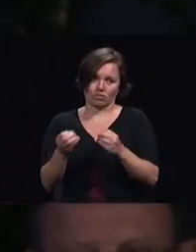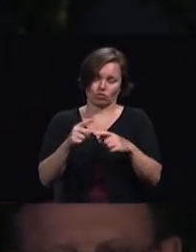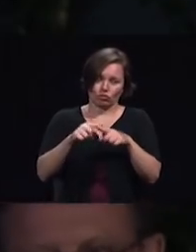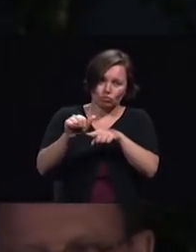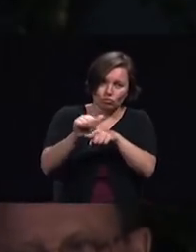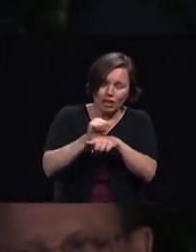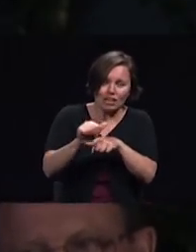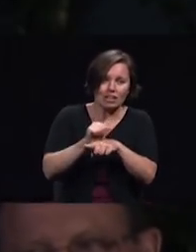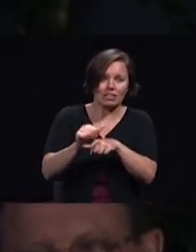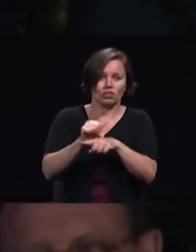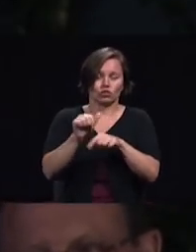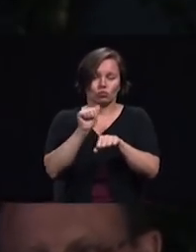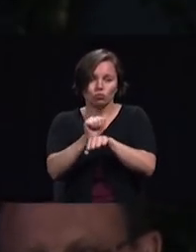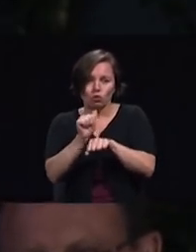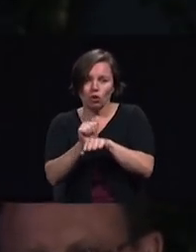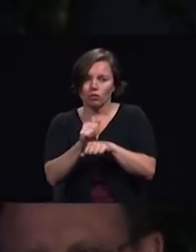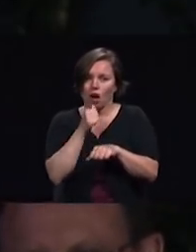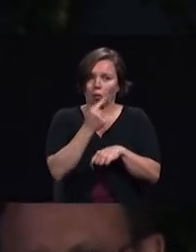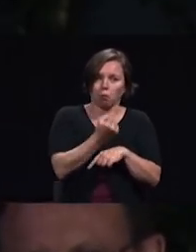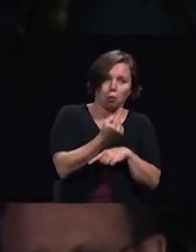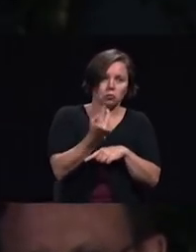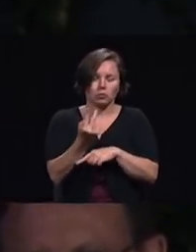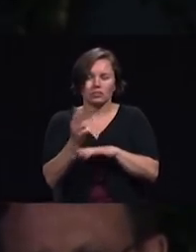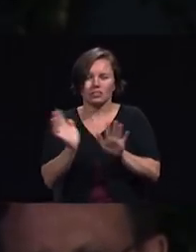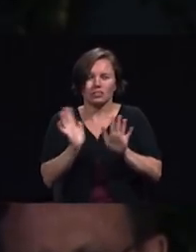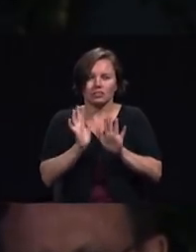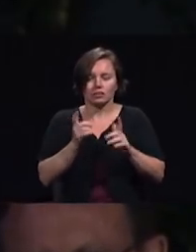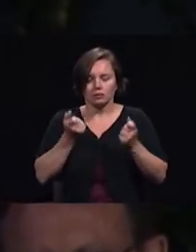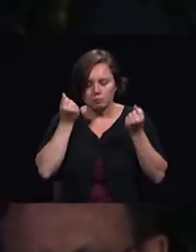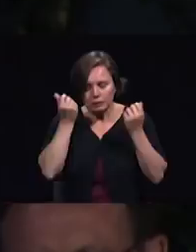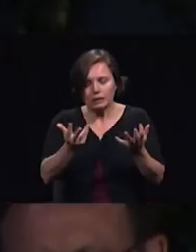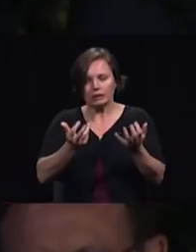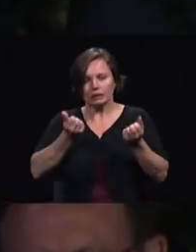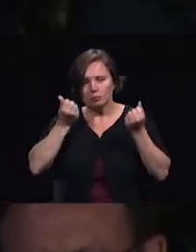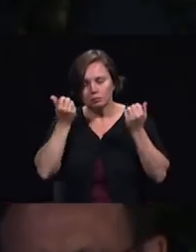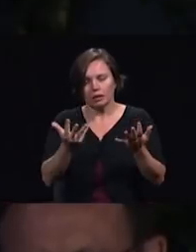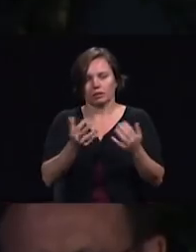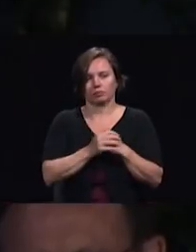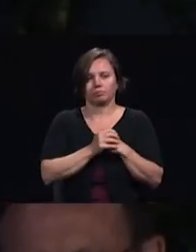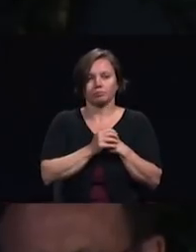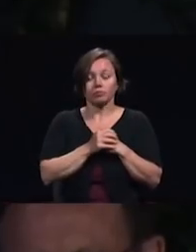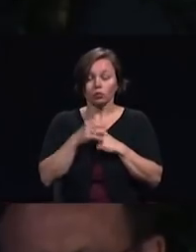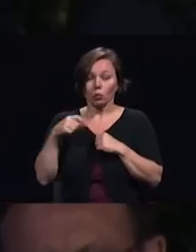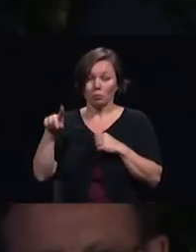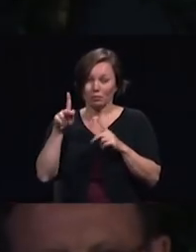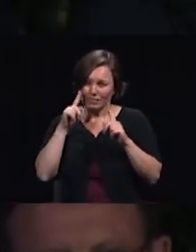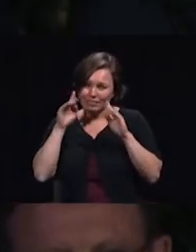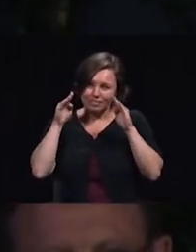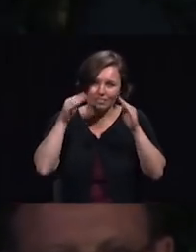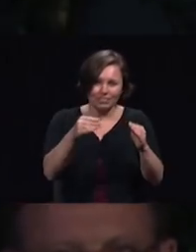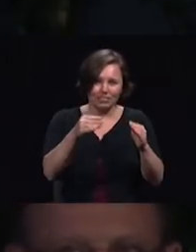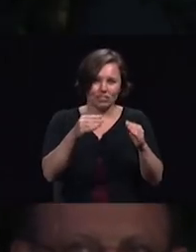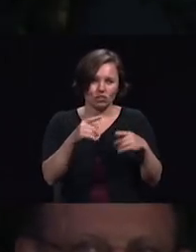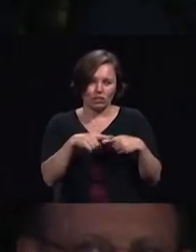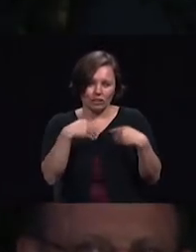not merely one or two but scores should be set to work more attention should be given to the training and educating